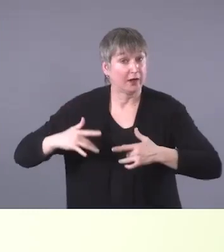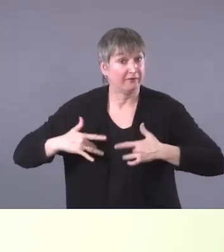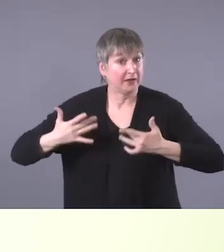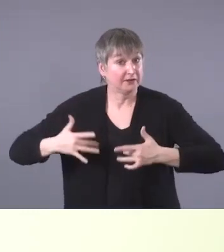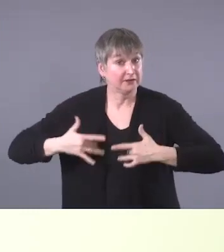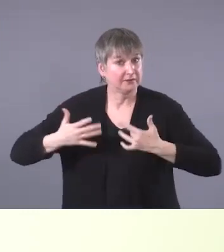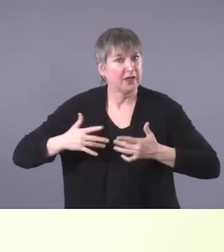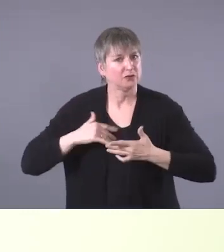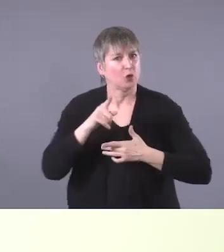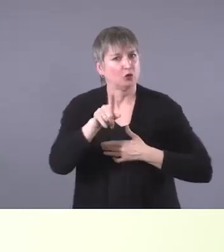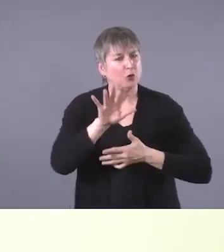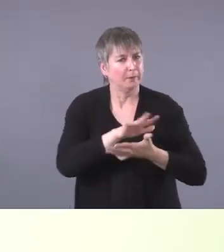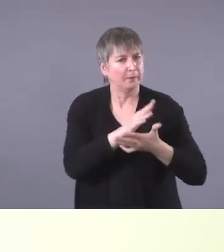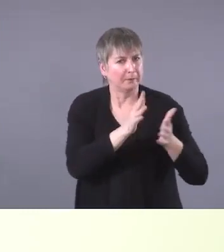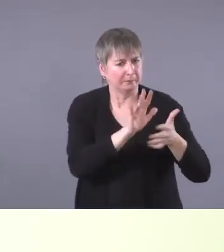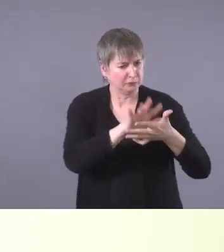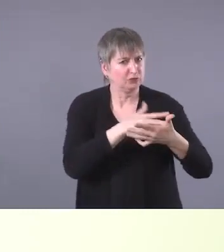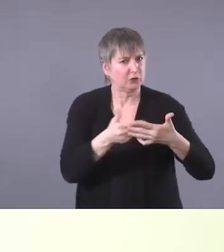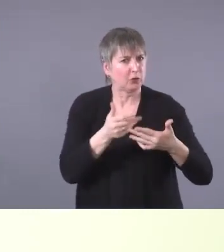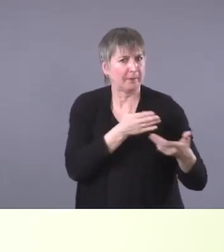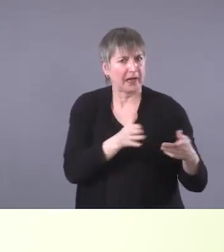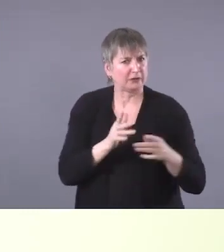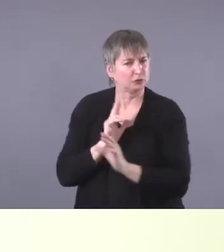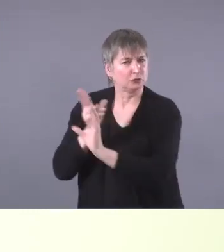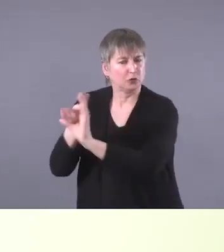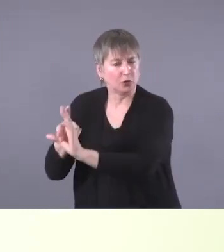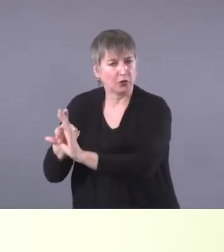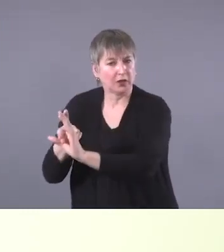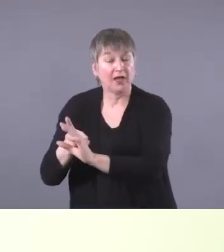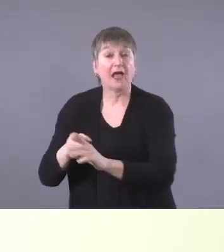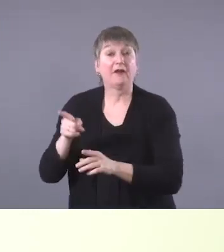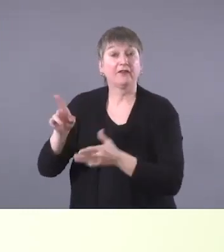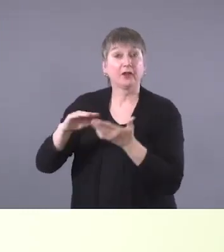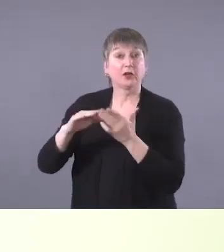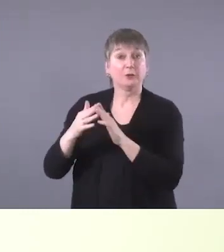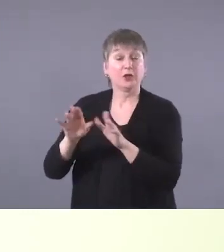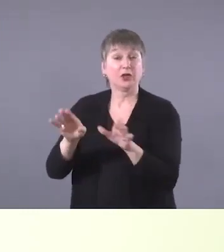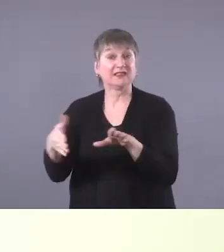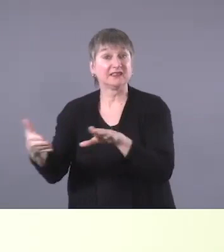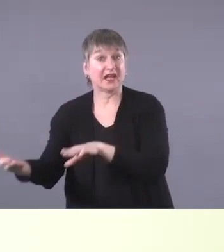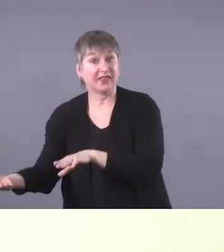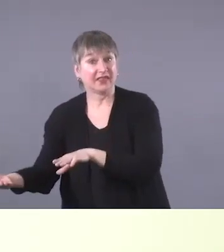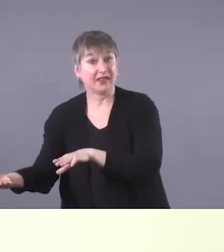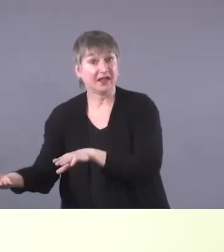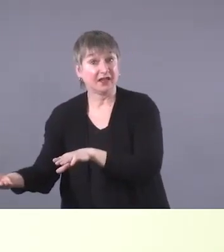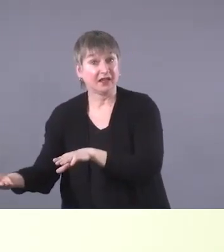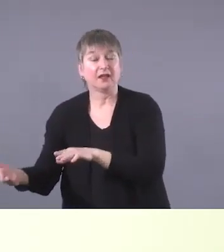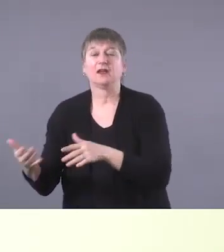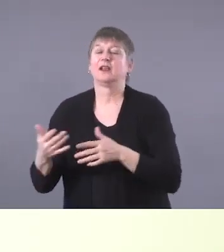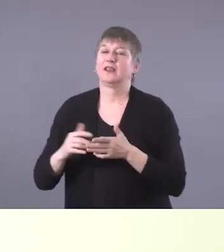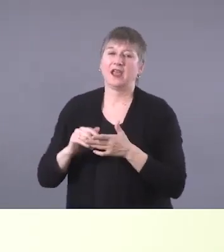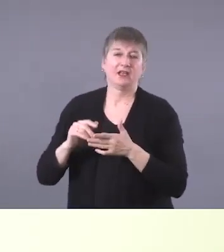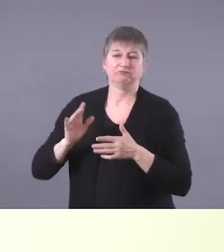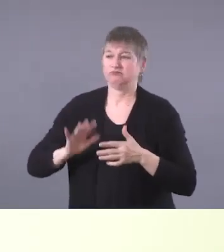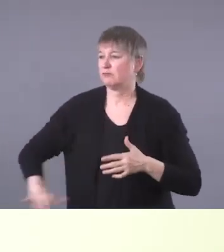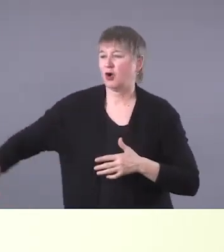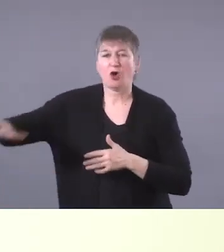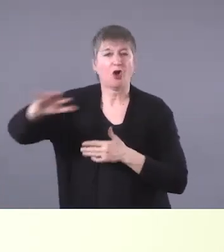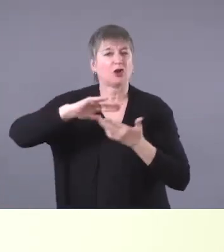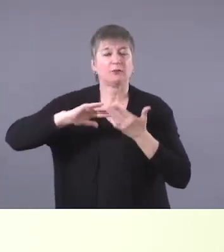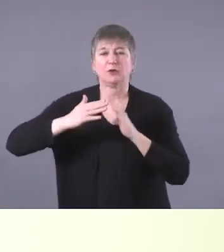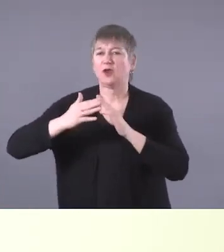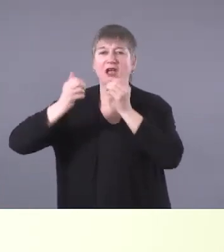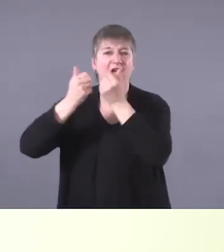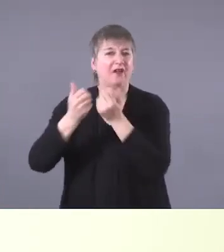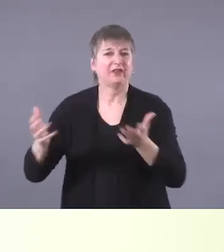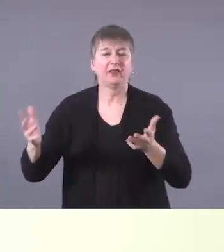these important events, uh, know that if there's a death in the community, it's not uncommon for all community operations, including the band office